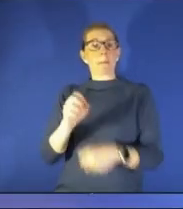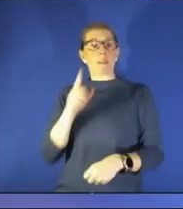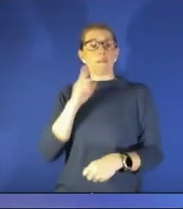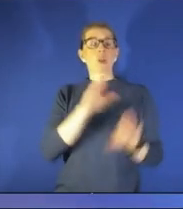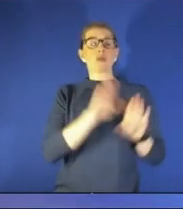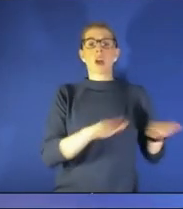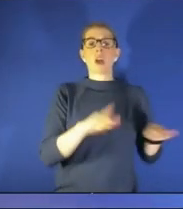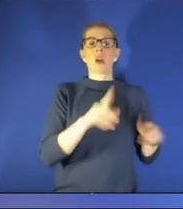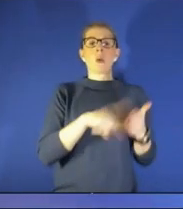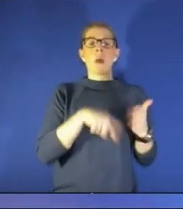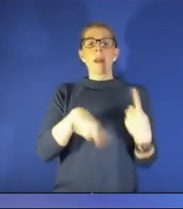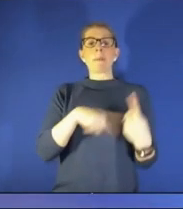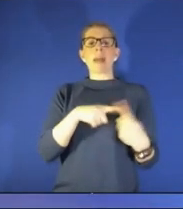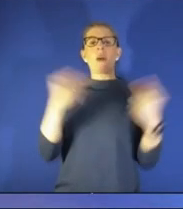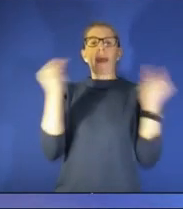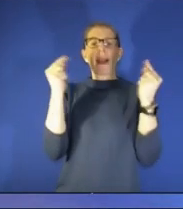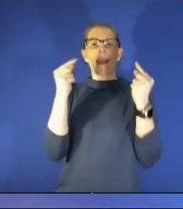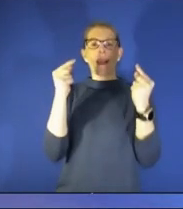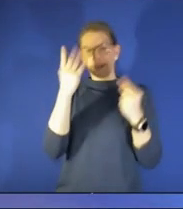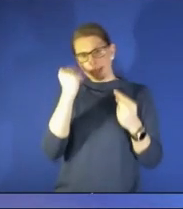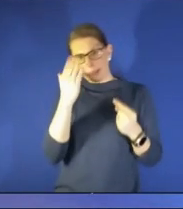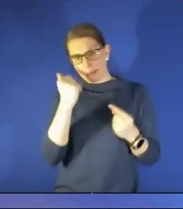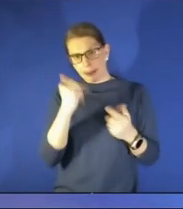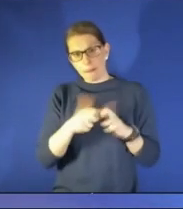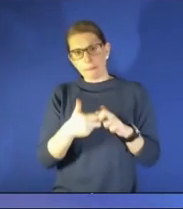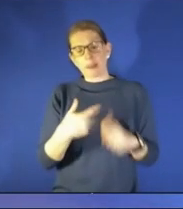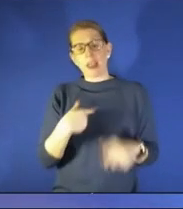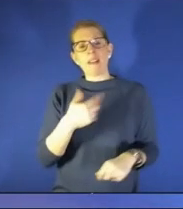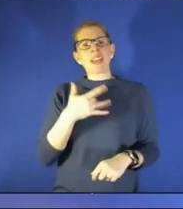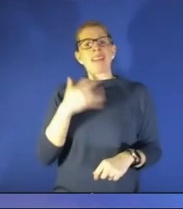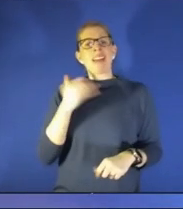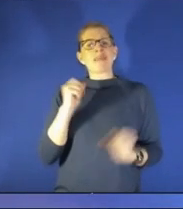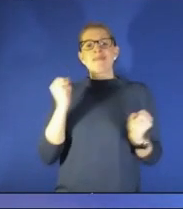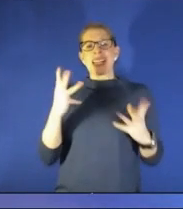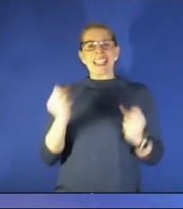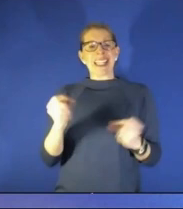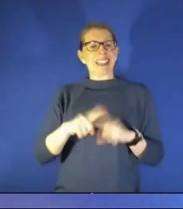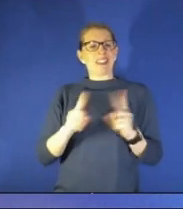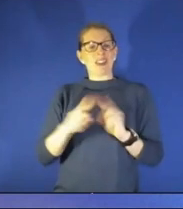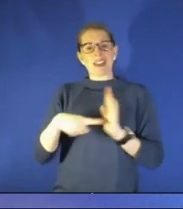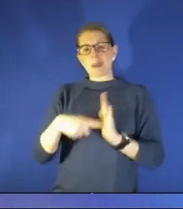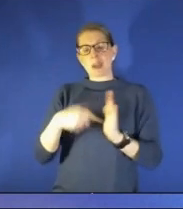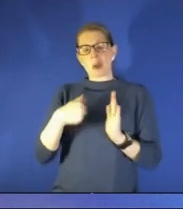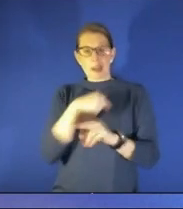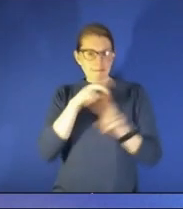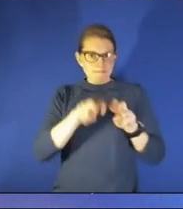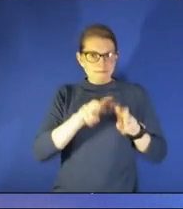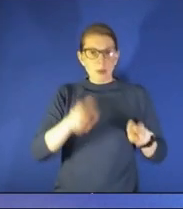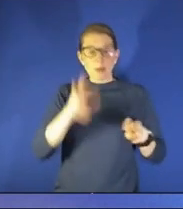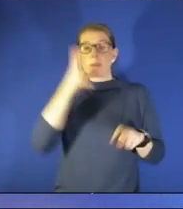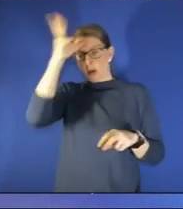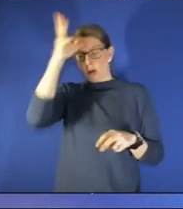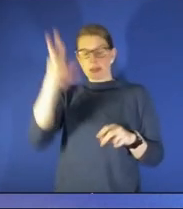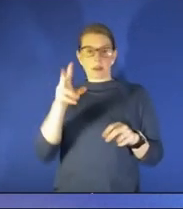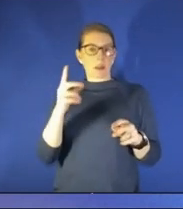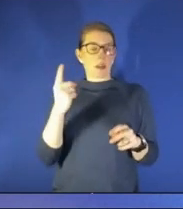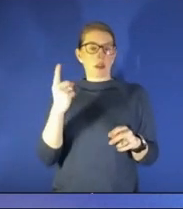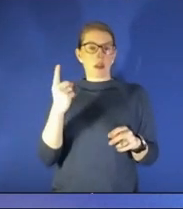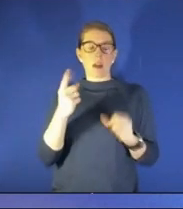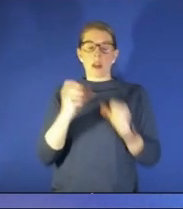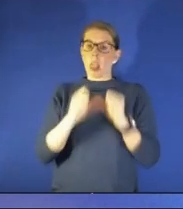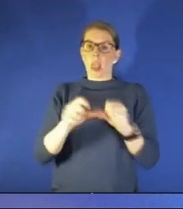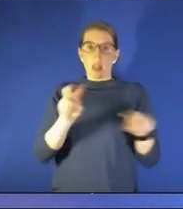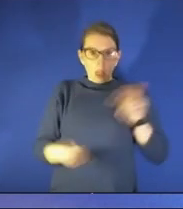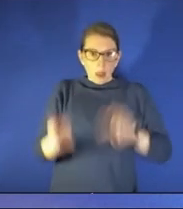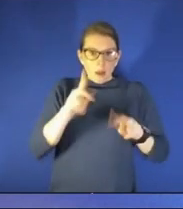headaches sleeping issues i mean i feel like there's so many different signs that we look for and especially as a parent you're constantly looking for signs in your